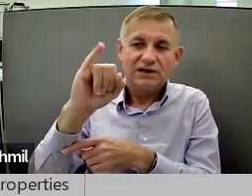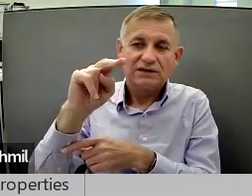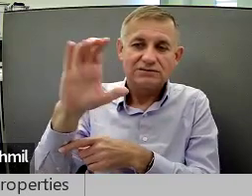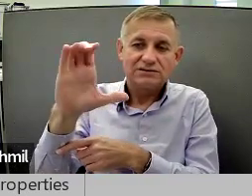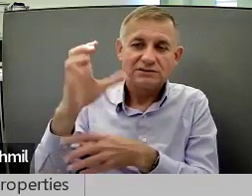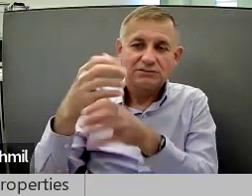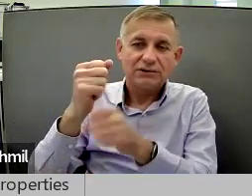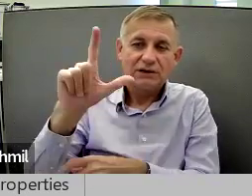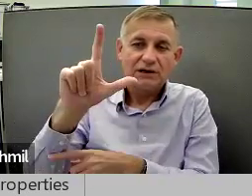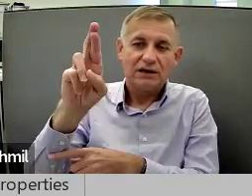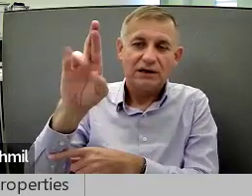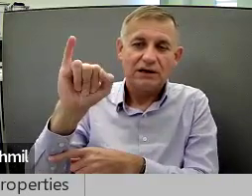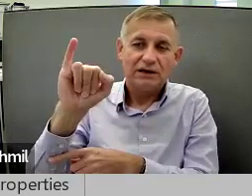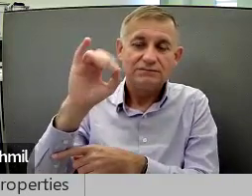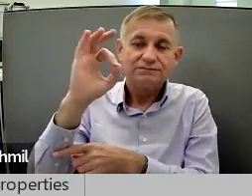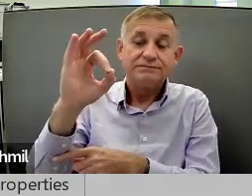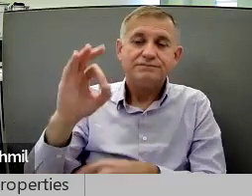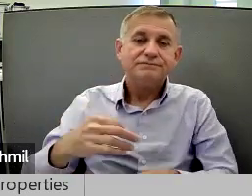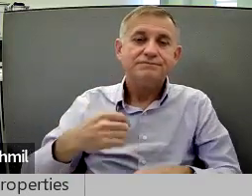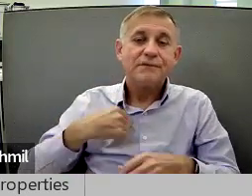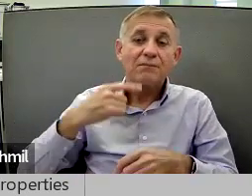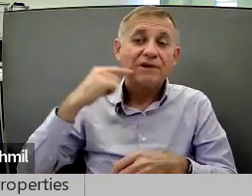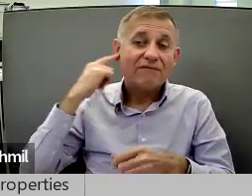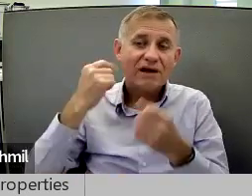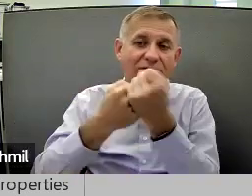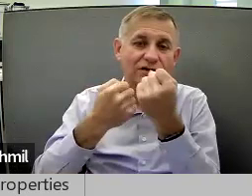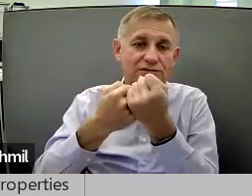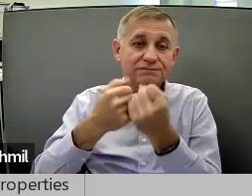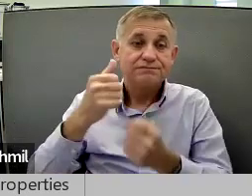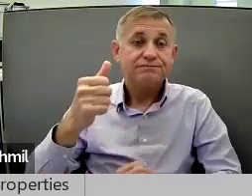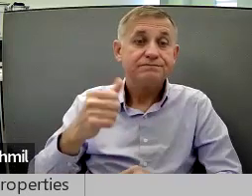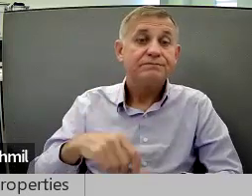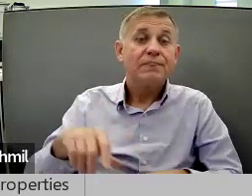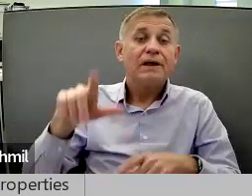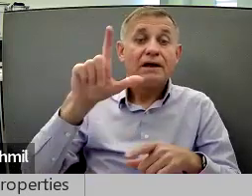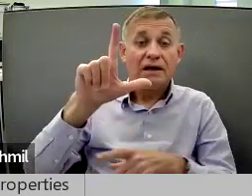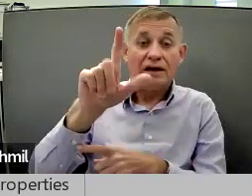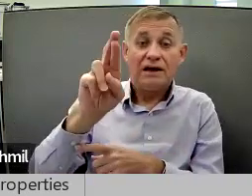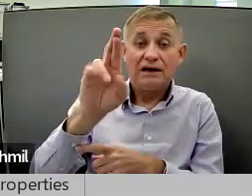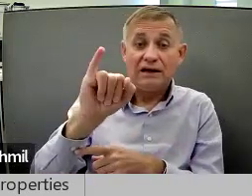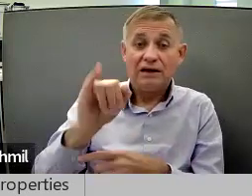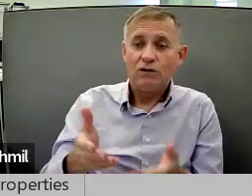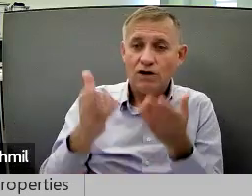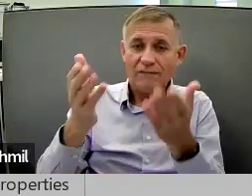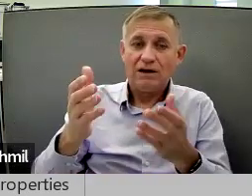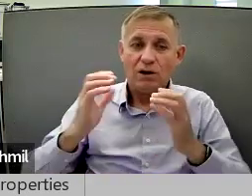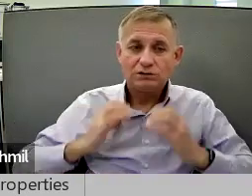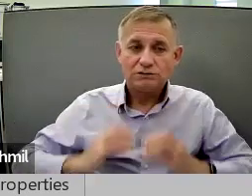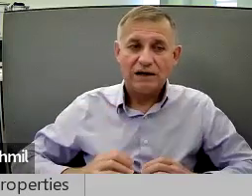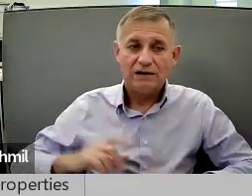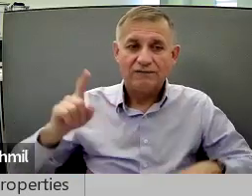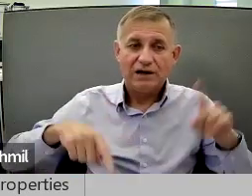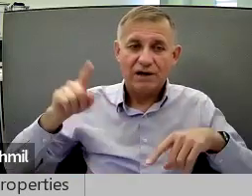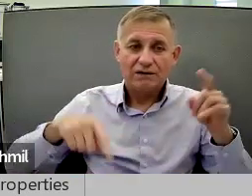Incorporated, LRI. I'm a Deaf Advocate. LRI